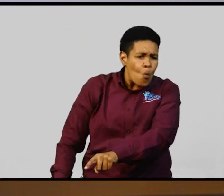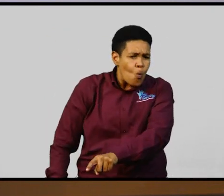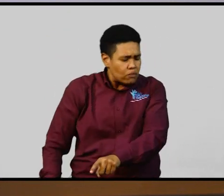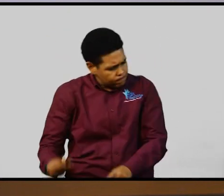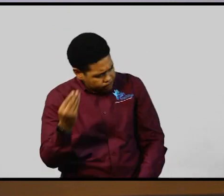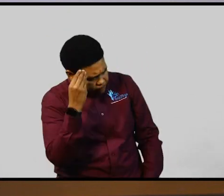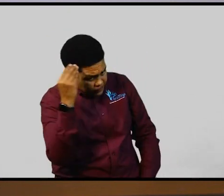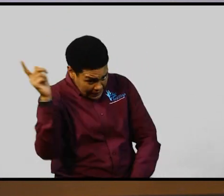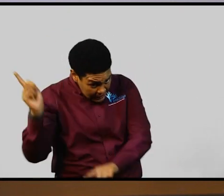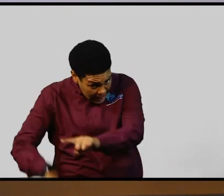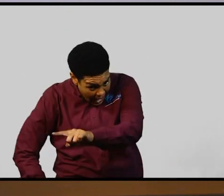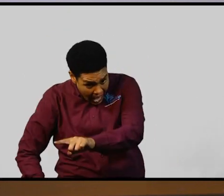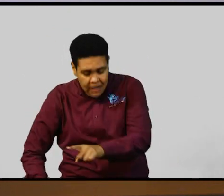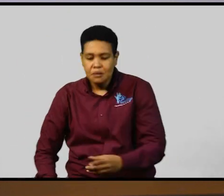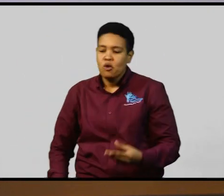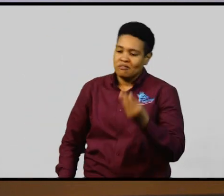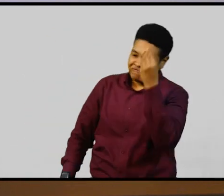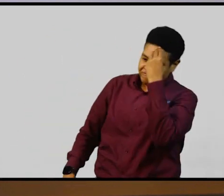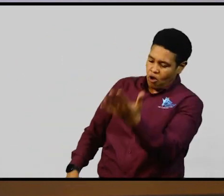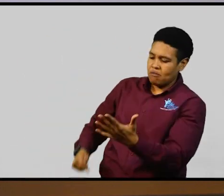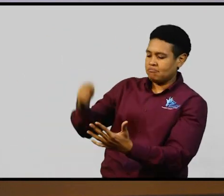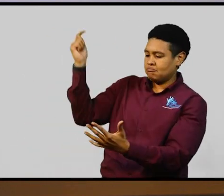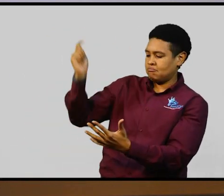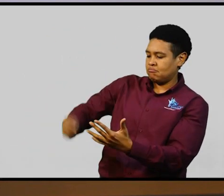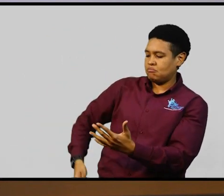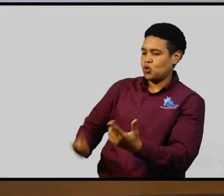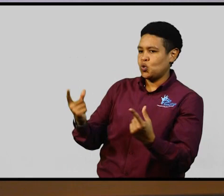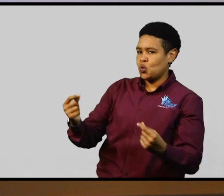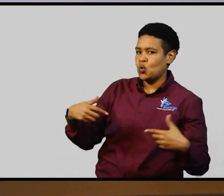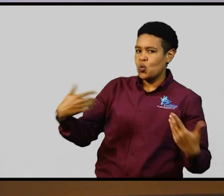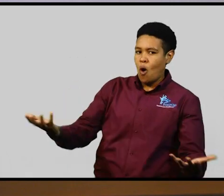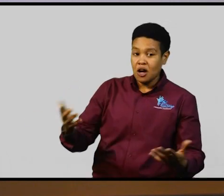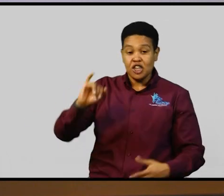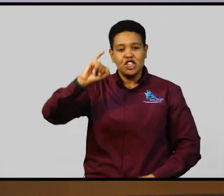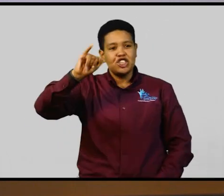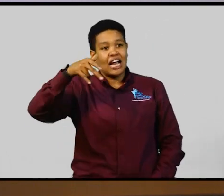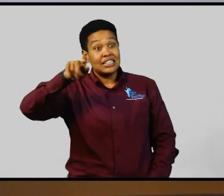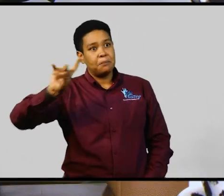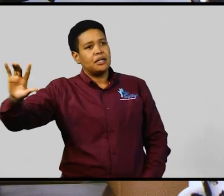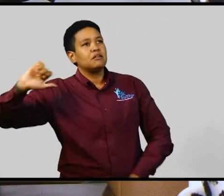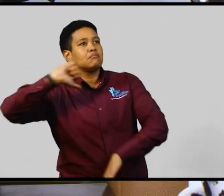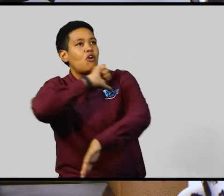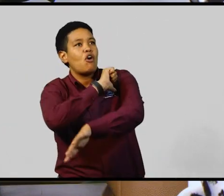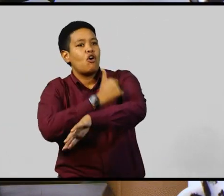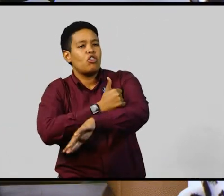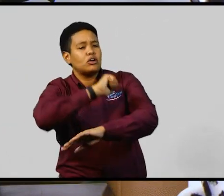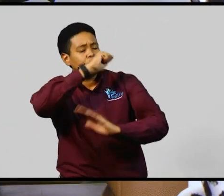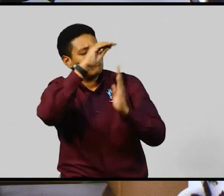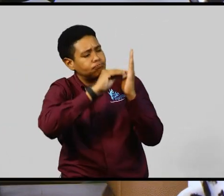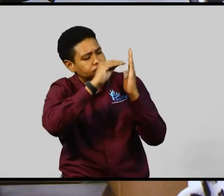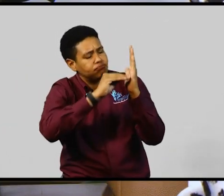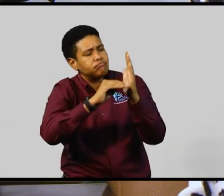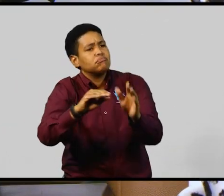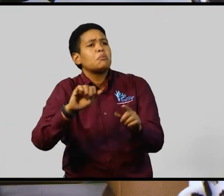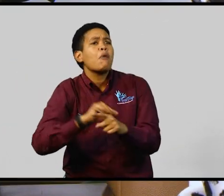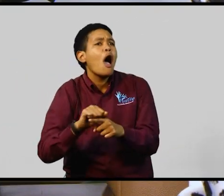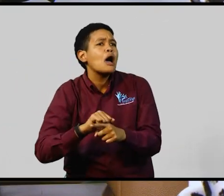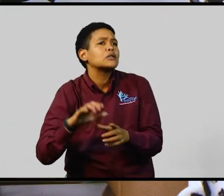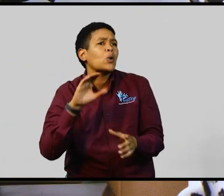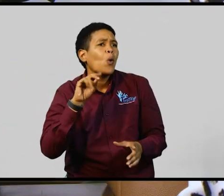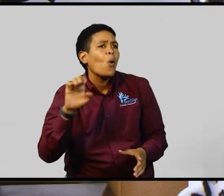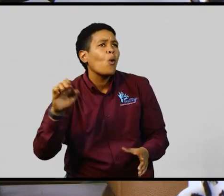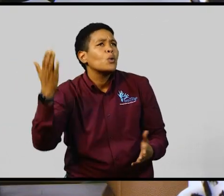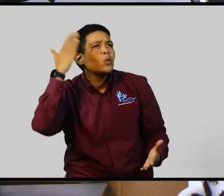new JCPD the authority to formulate codes of practice to help those institutions